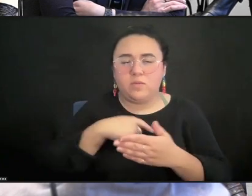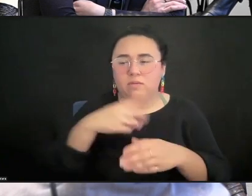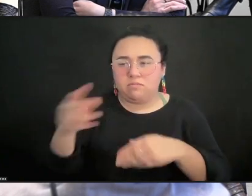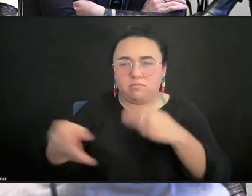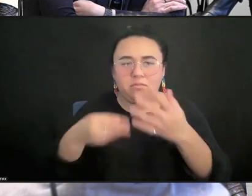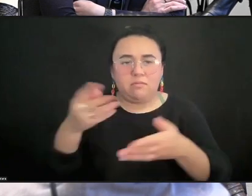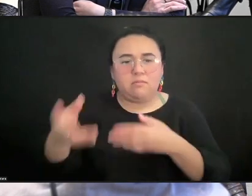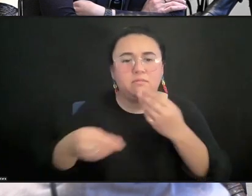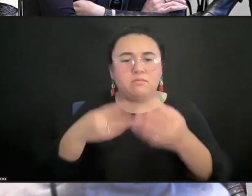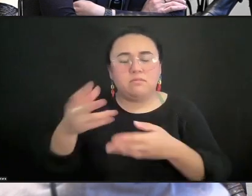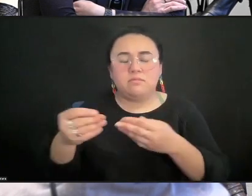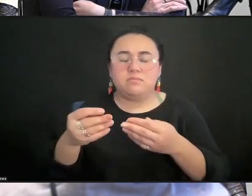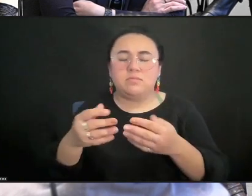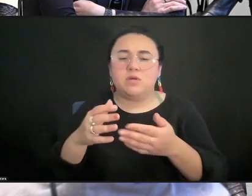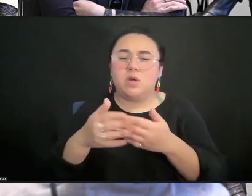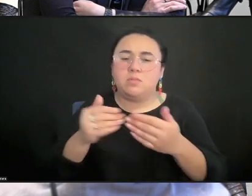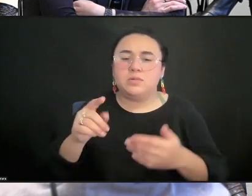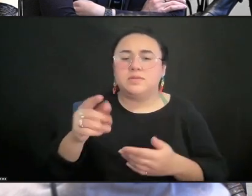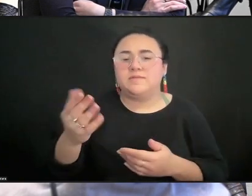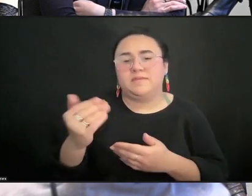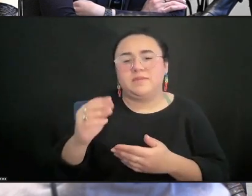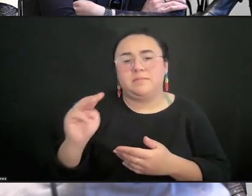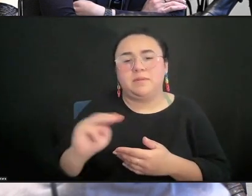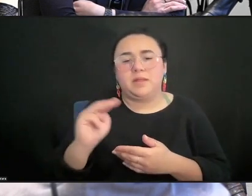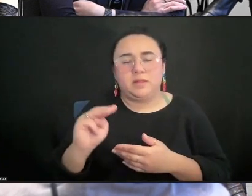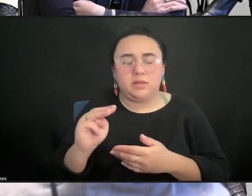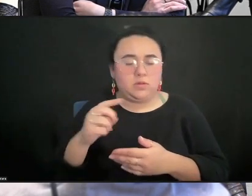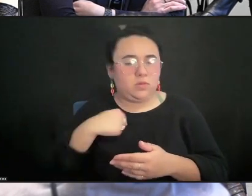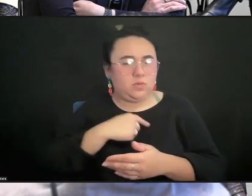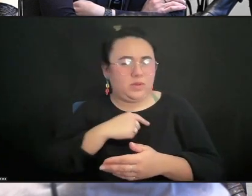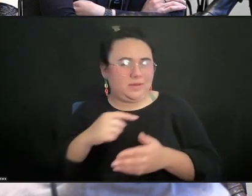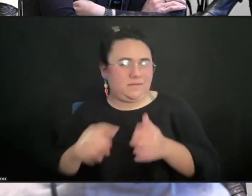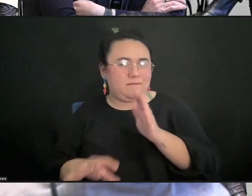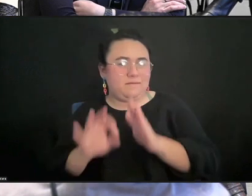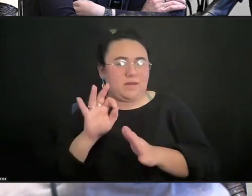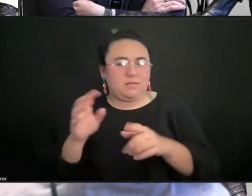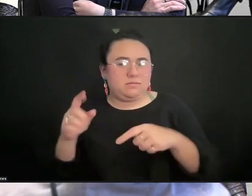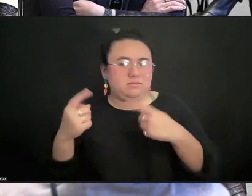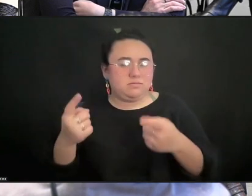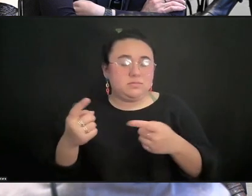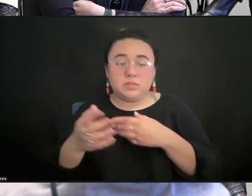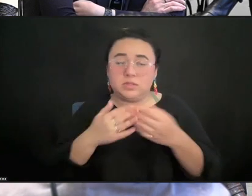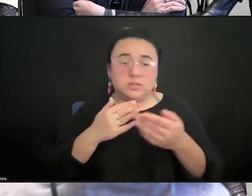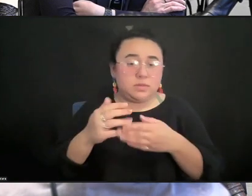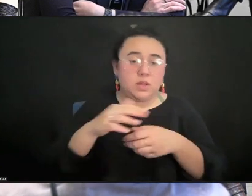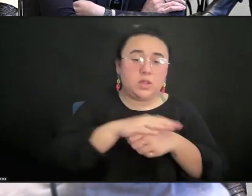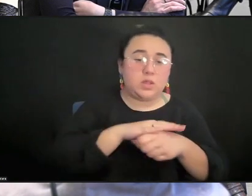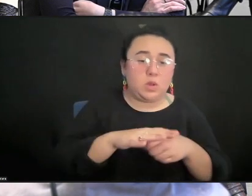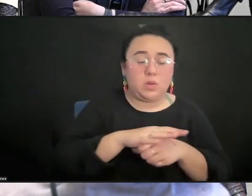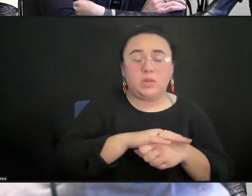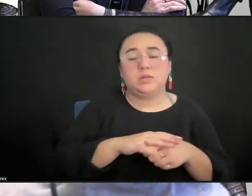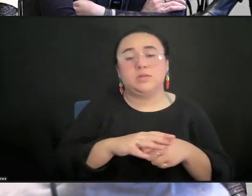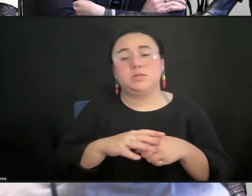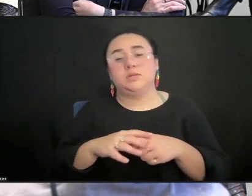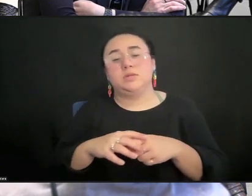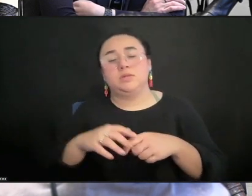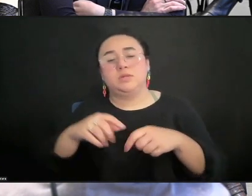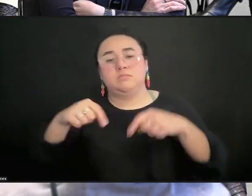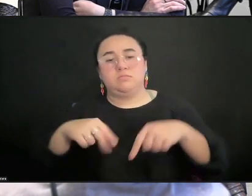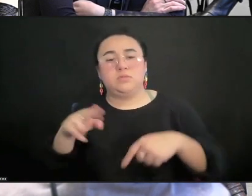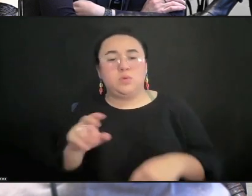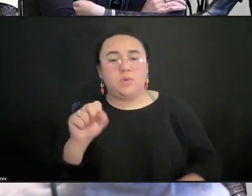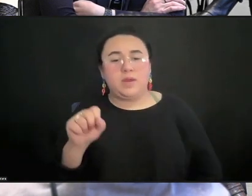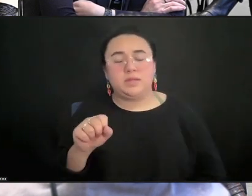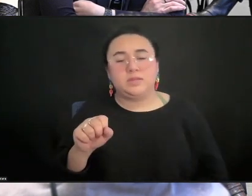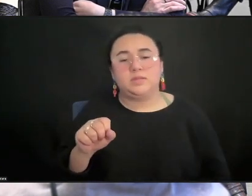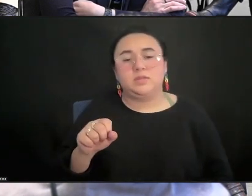in these last two years, whether it's local, domestic, or international, is that power systems in general,